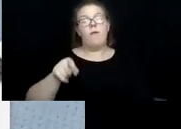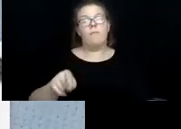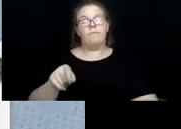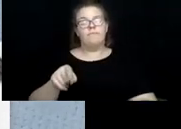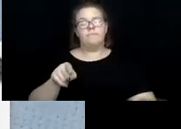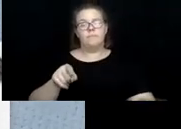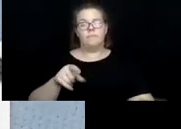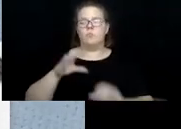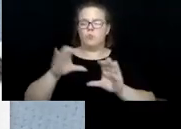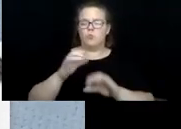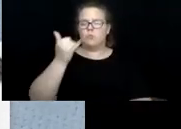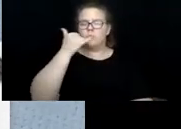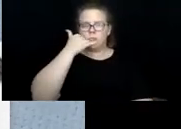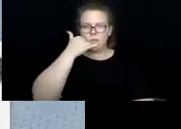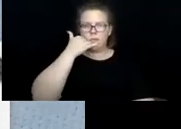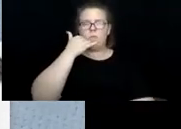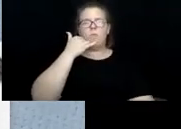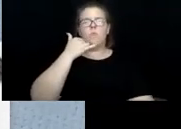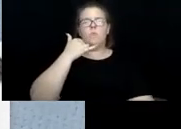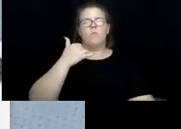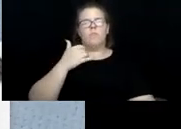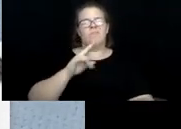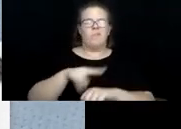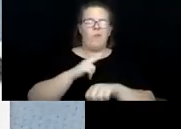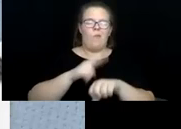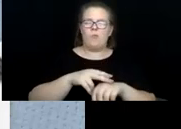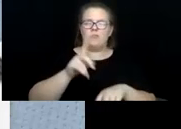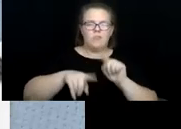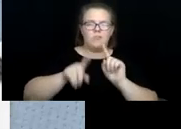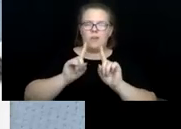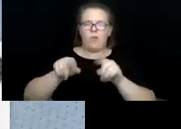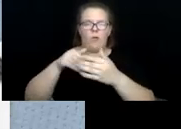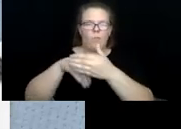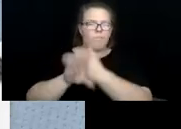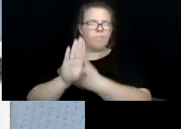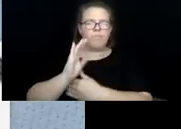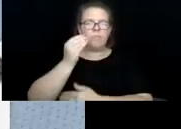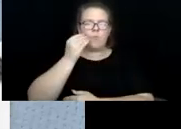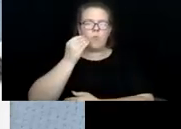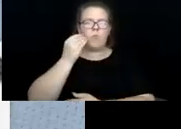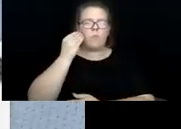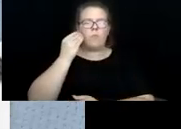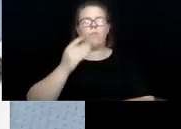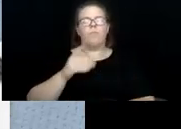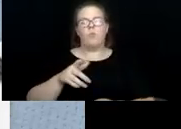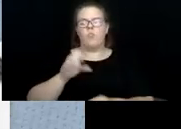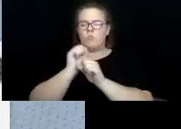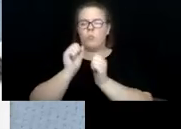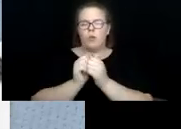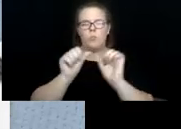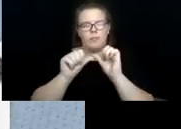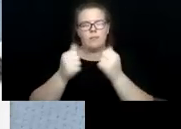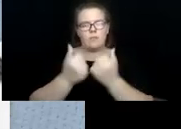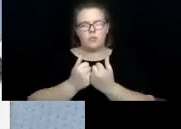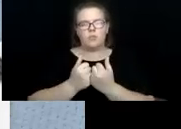doing telephone, telephonic work. They are not making home visits. So we're working with their agencies to, uh,